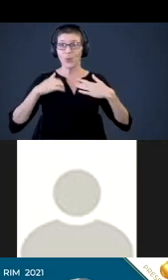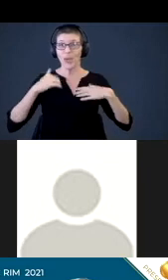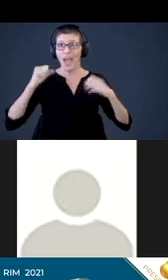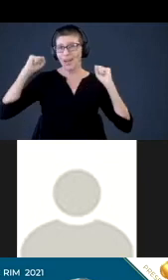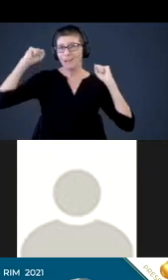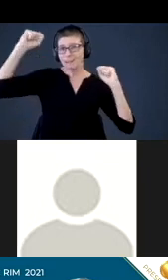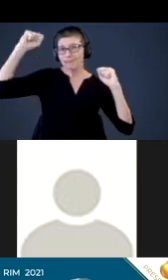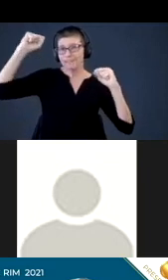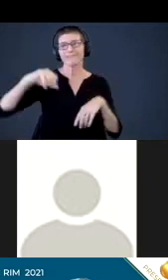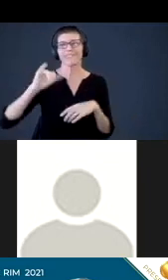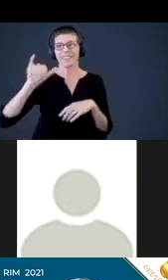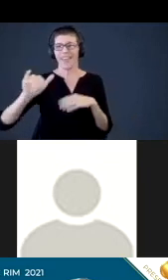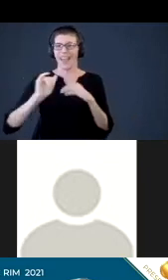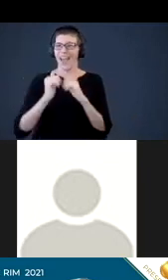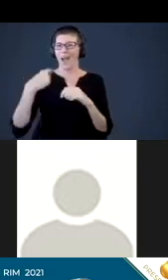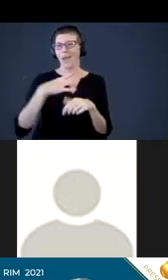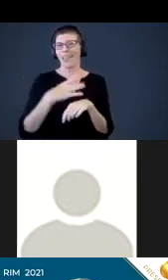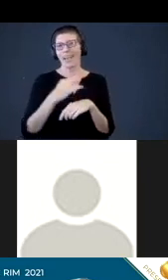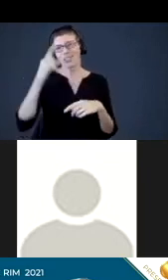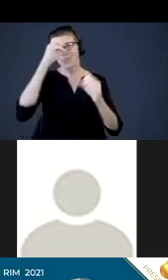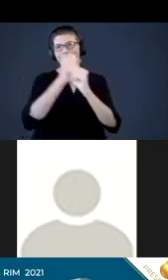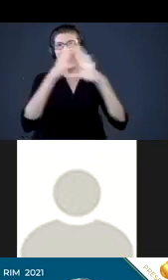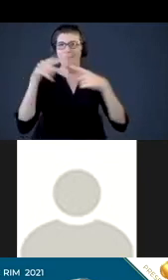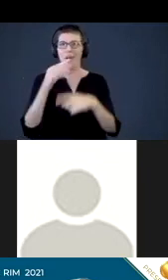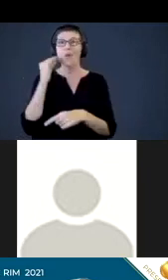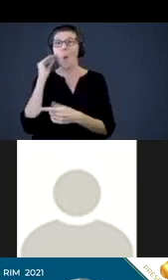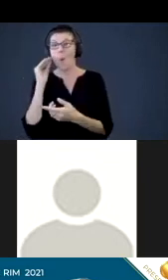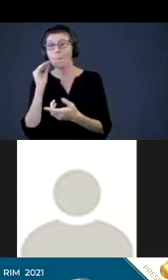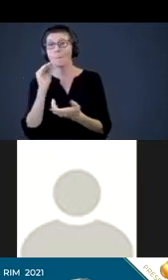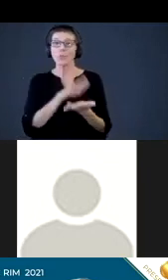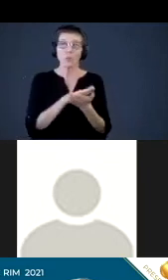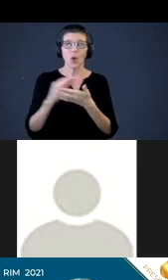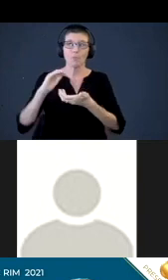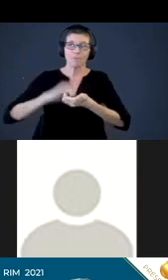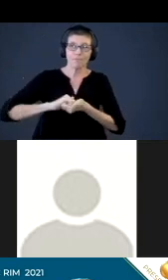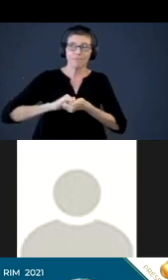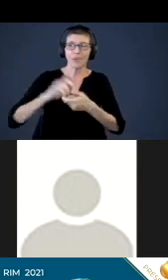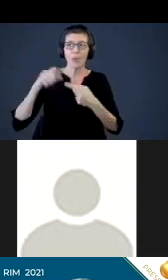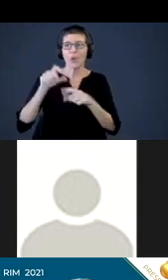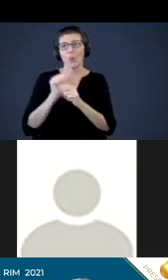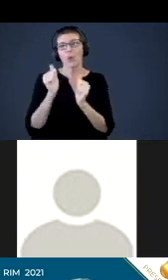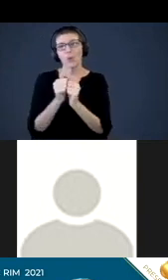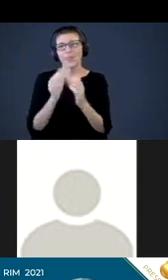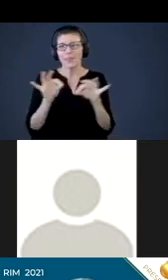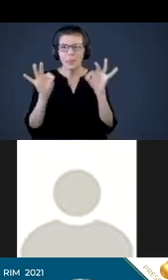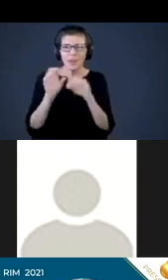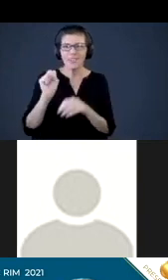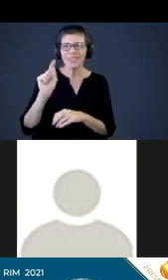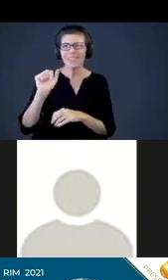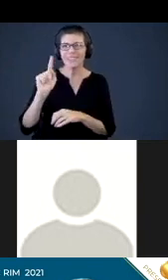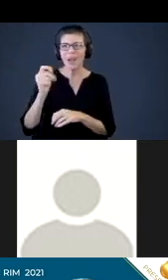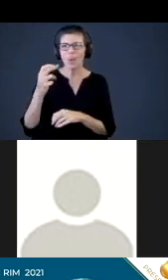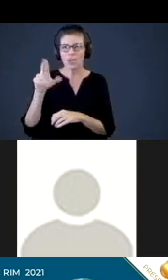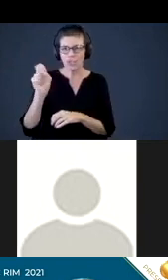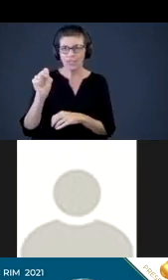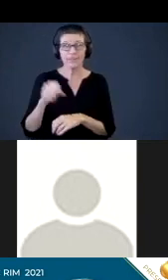the air. And that's how we like to think about the homeschool partnerships as we're working with their key stakeholders. The words on the